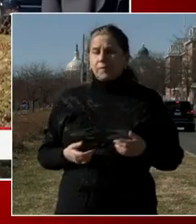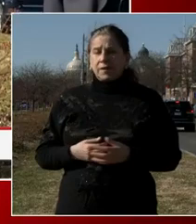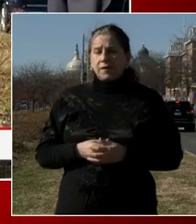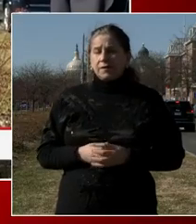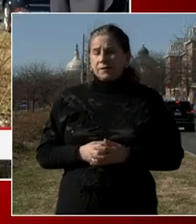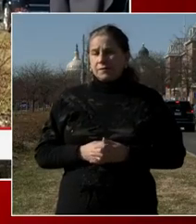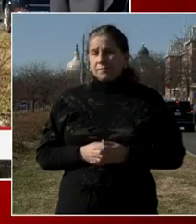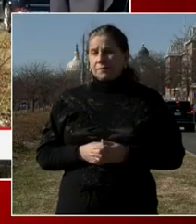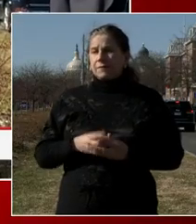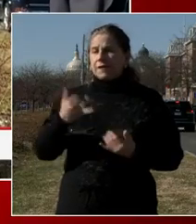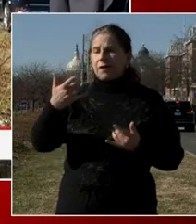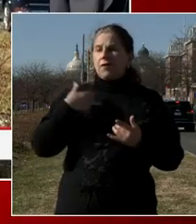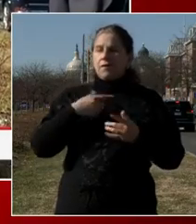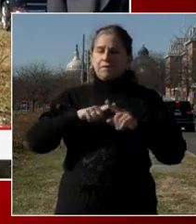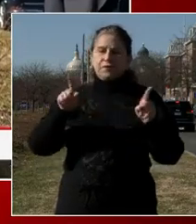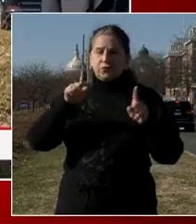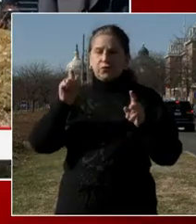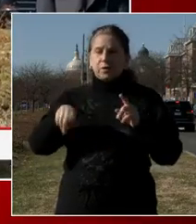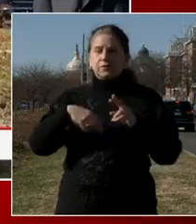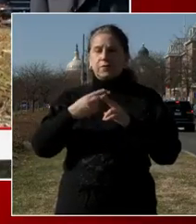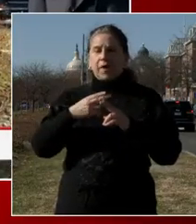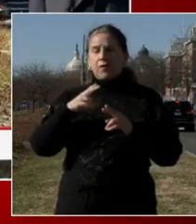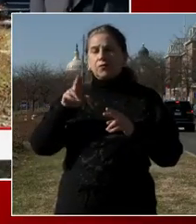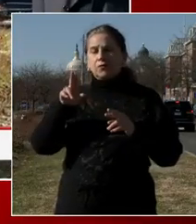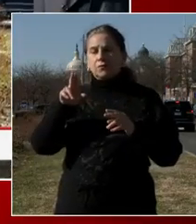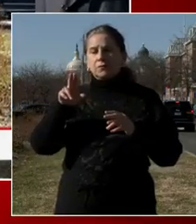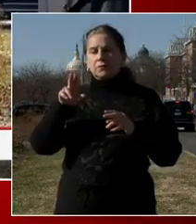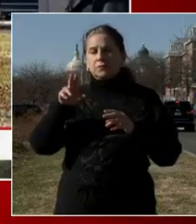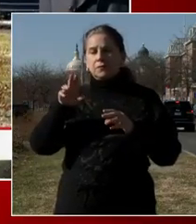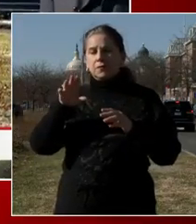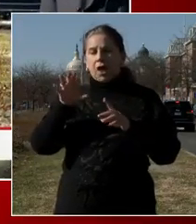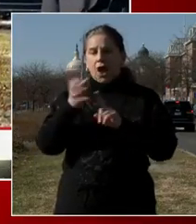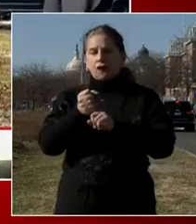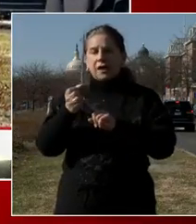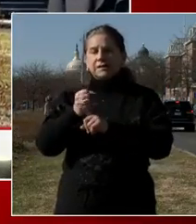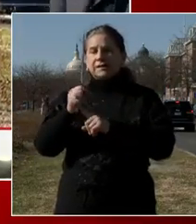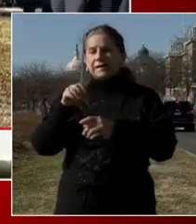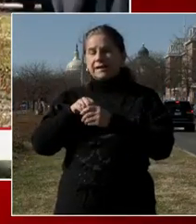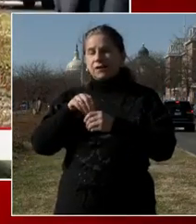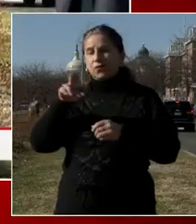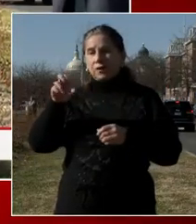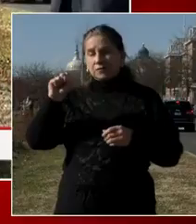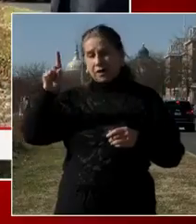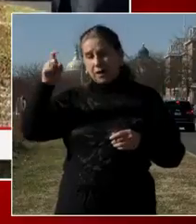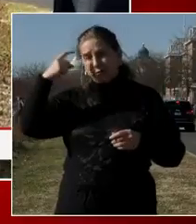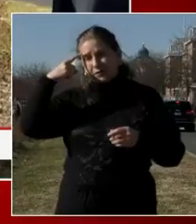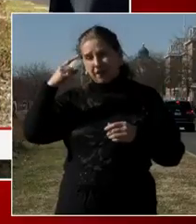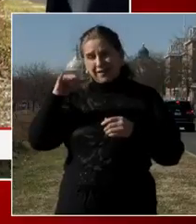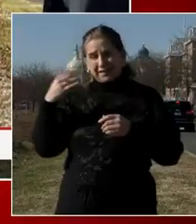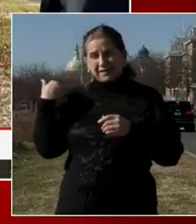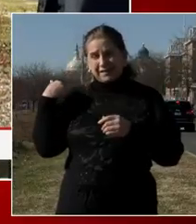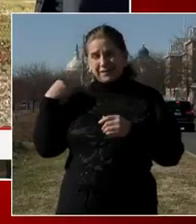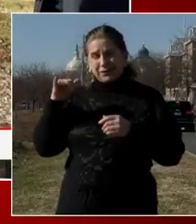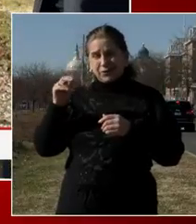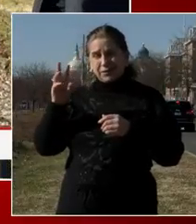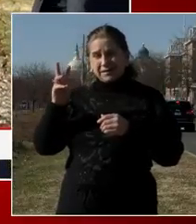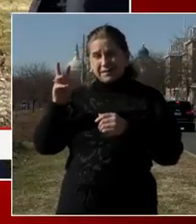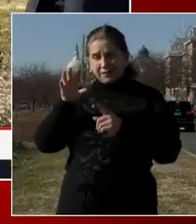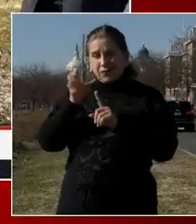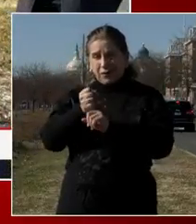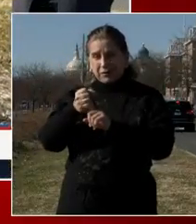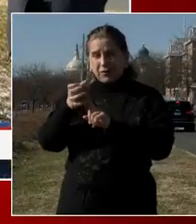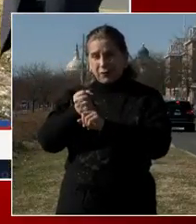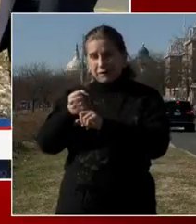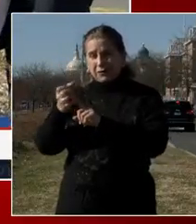rights been charged with crimes? Any, um, chief, the question was, were any of the rioters charged with DC crimes,